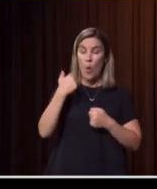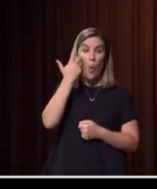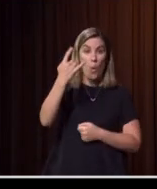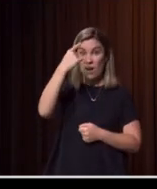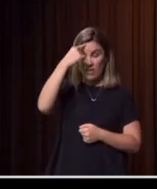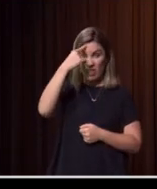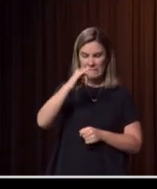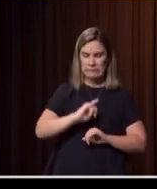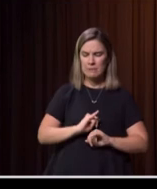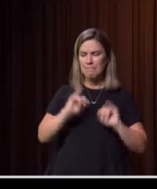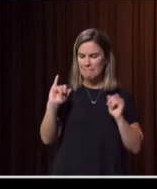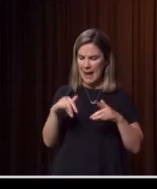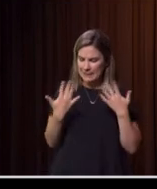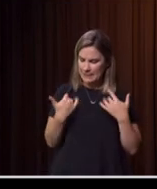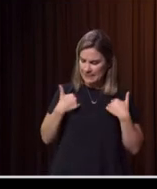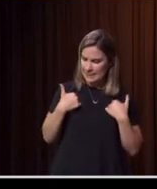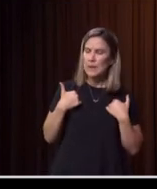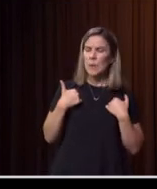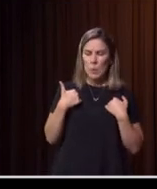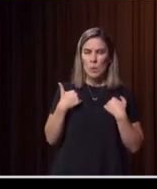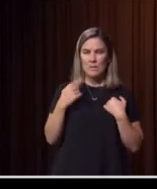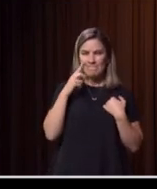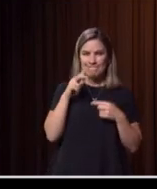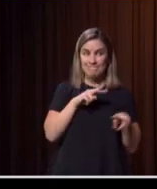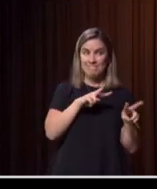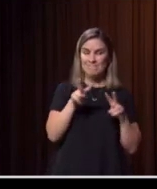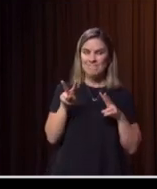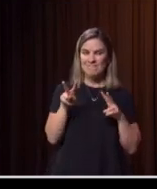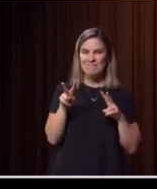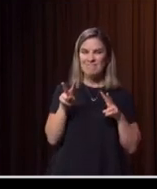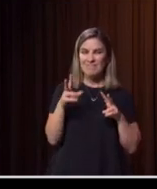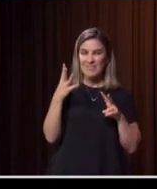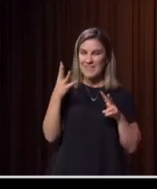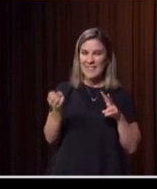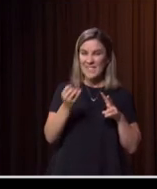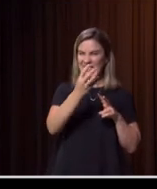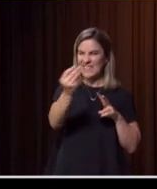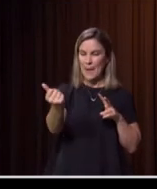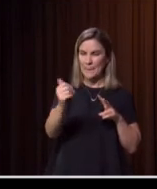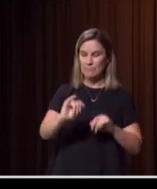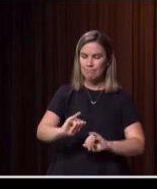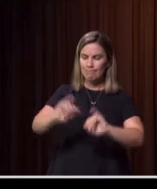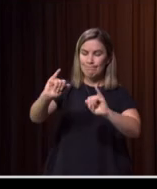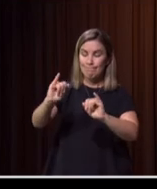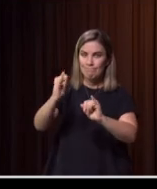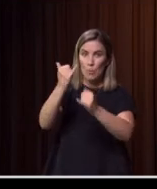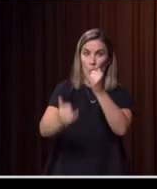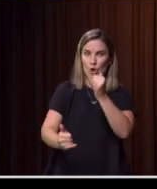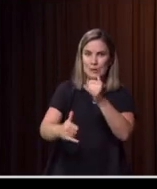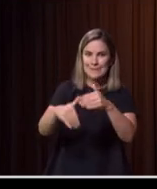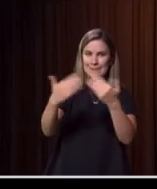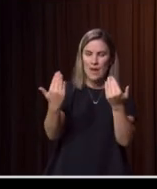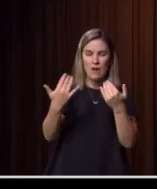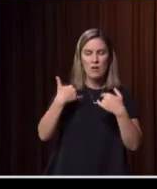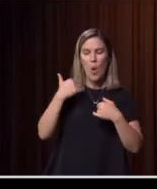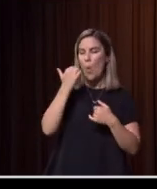and it's a legitimate bad day, I always think about who else is having an even tougher one. So I maintain a bit of perspective. I've got a wonderful